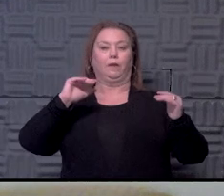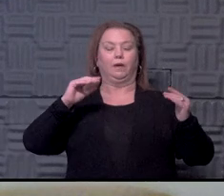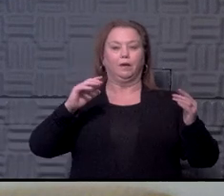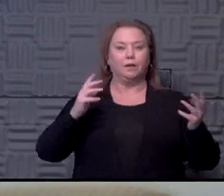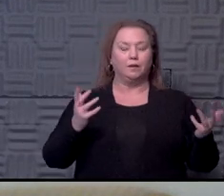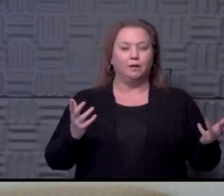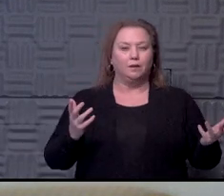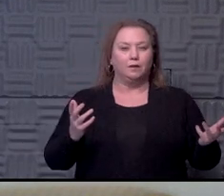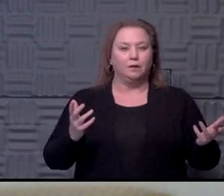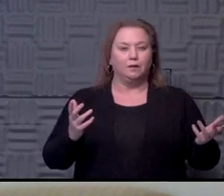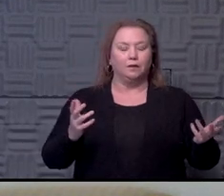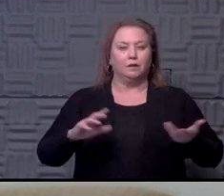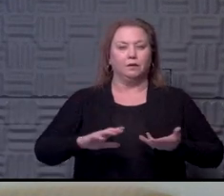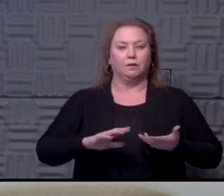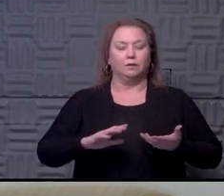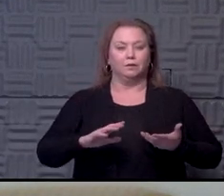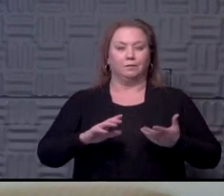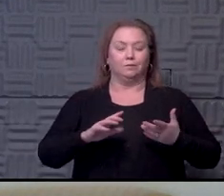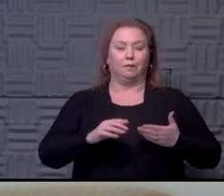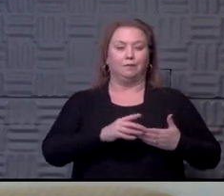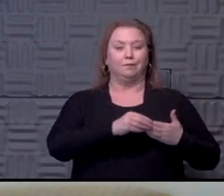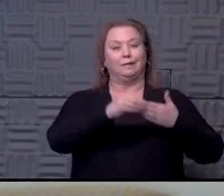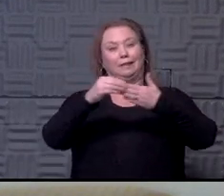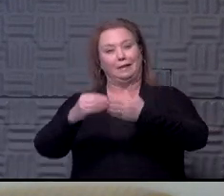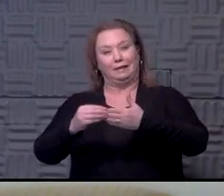itself to the regular season.